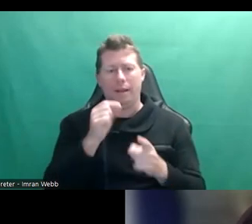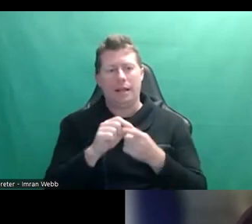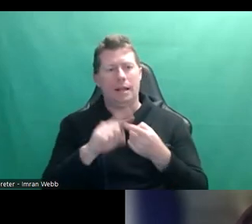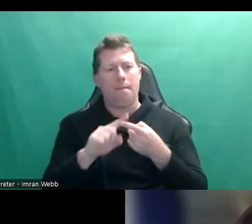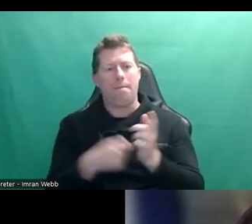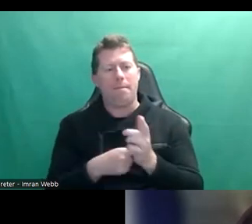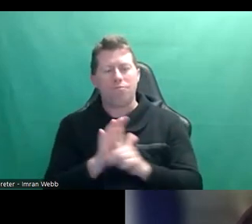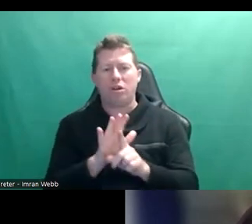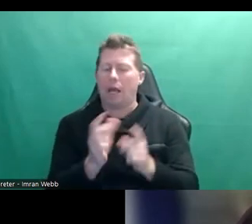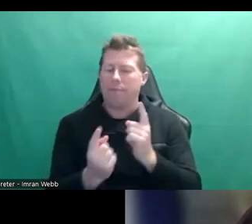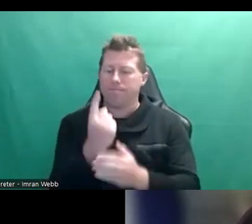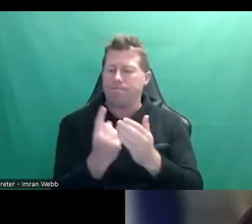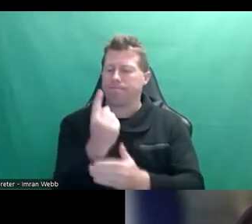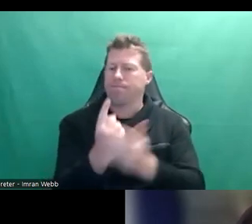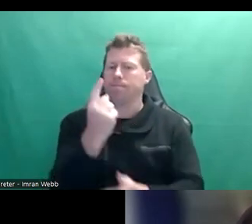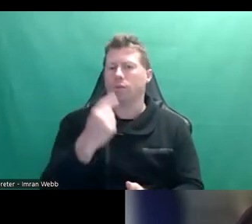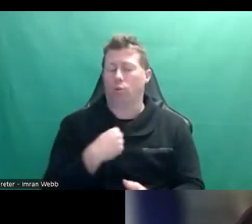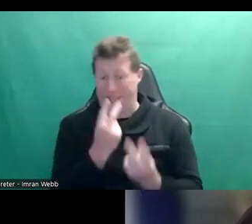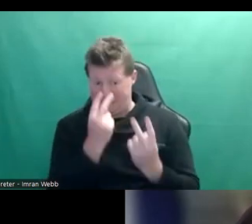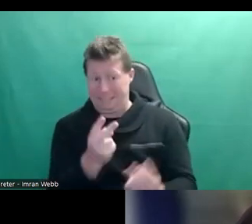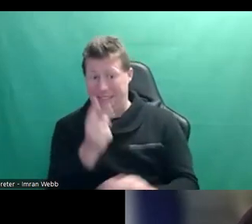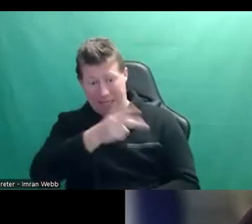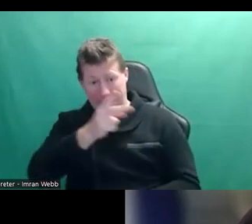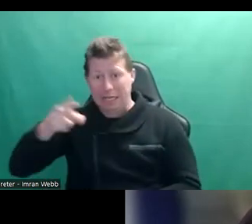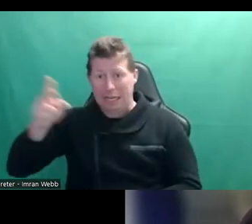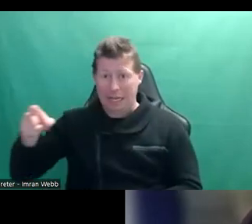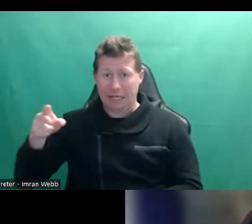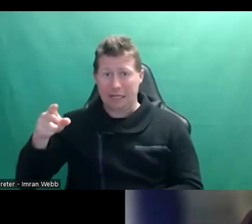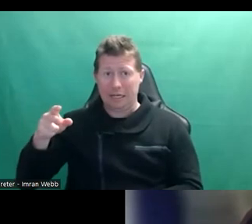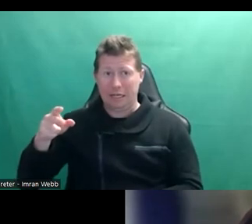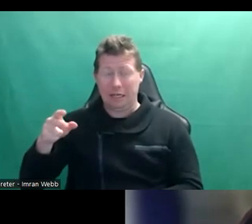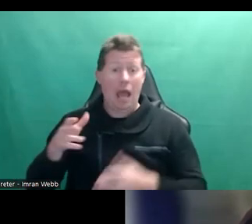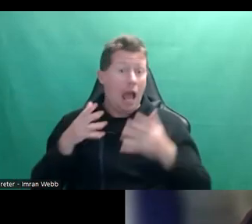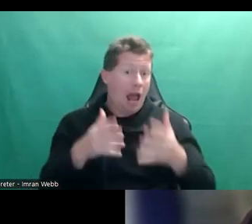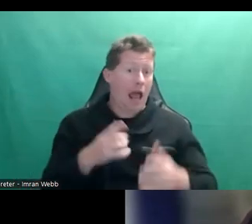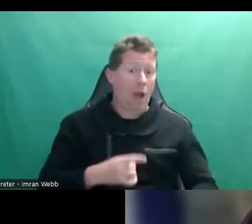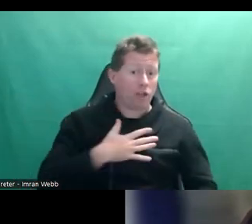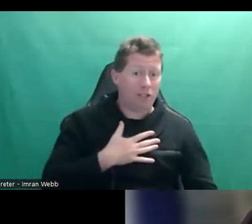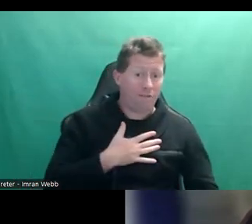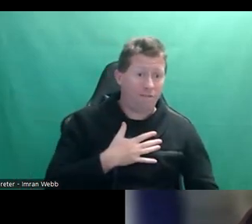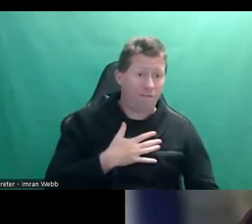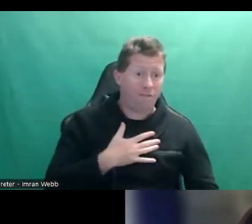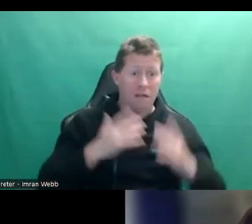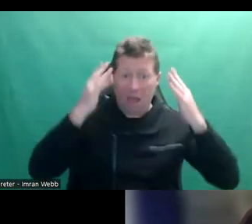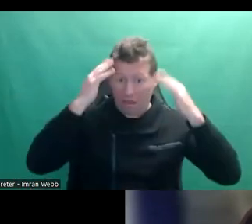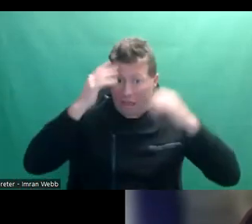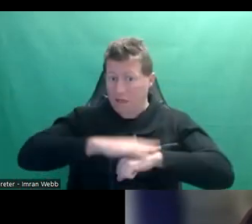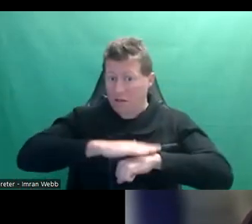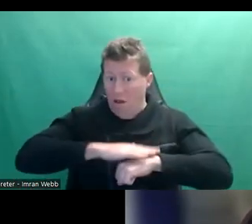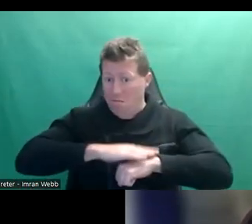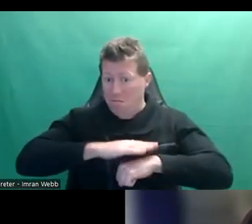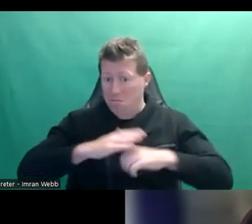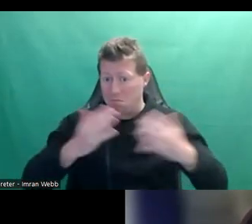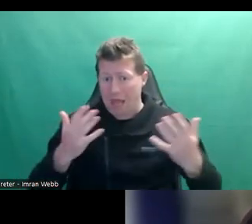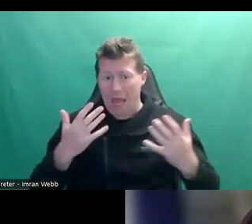themselves and what we keep returning to is, are you allowing yourself some thinking time? And have you got some words